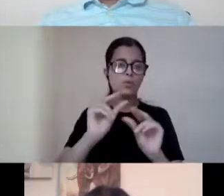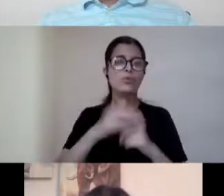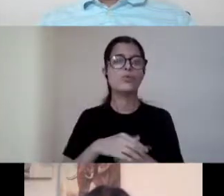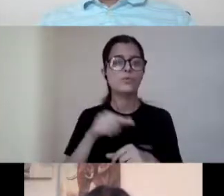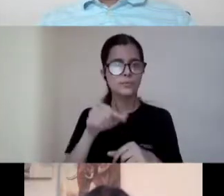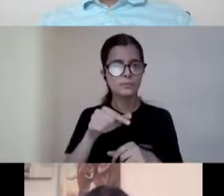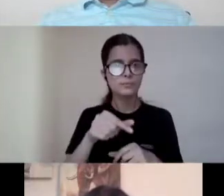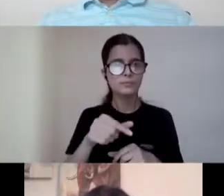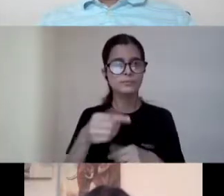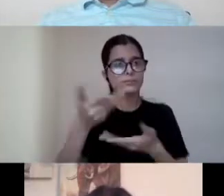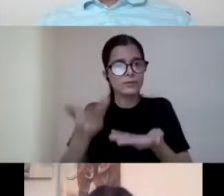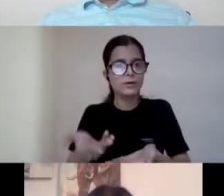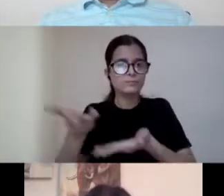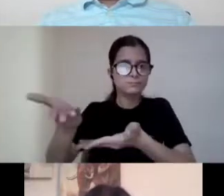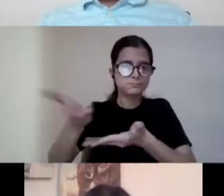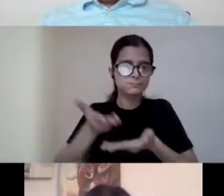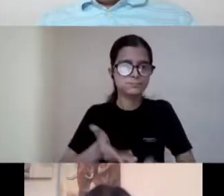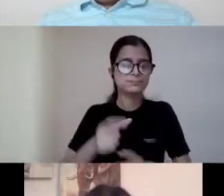Manocha to deliver his talk.